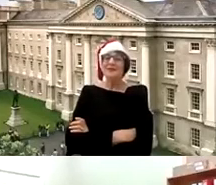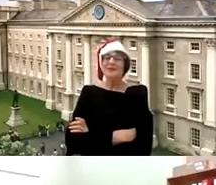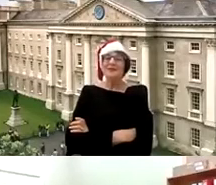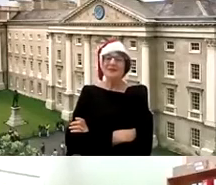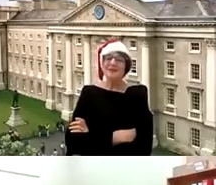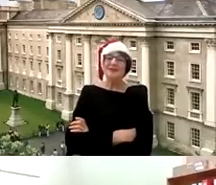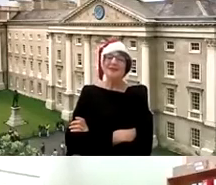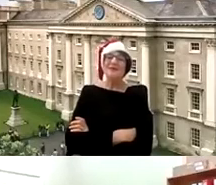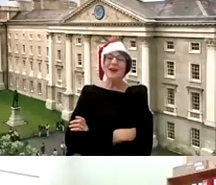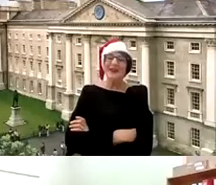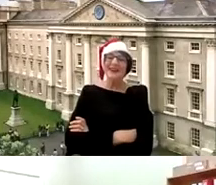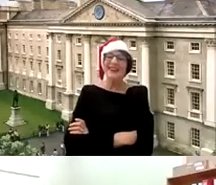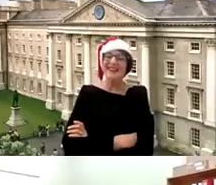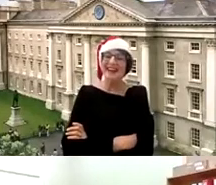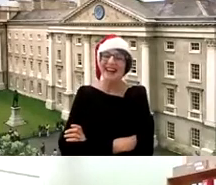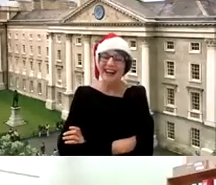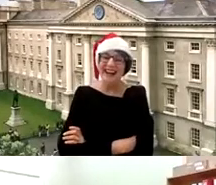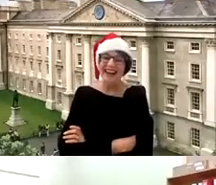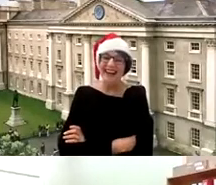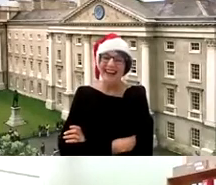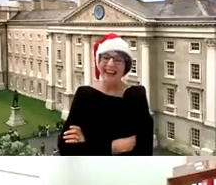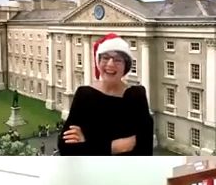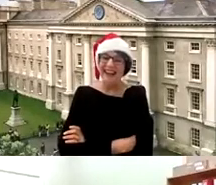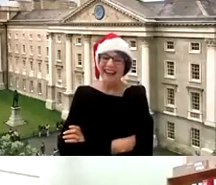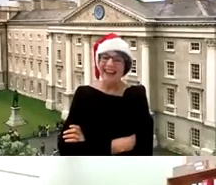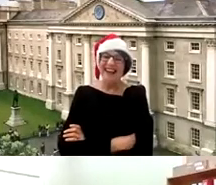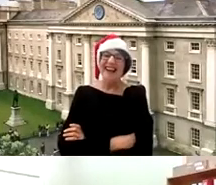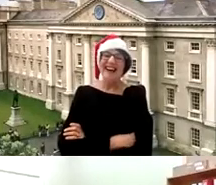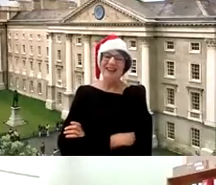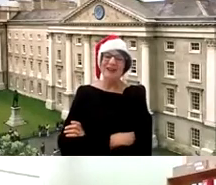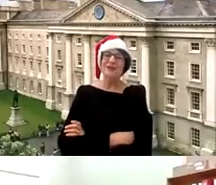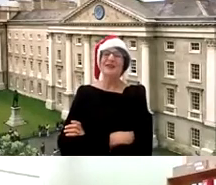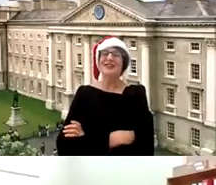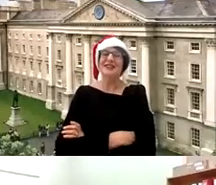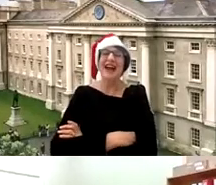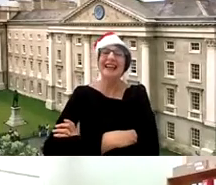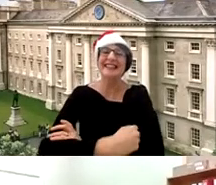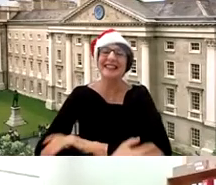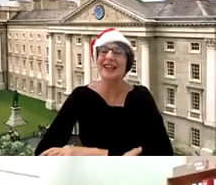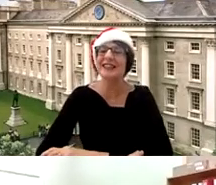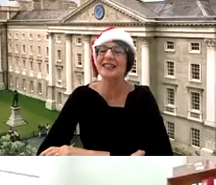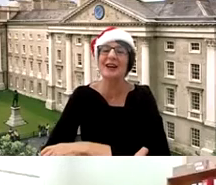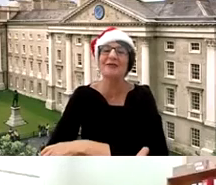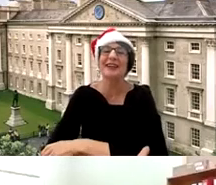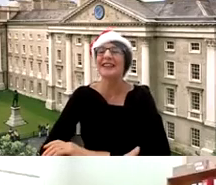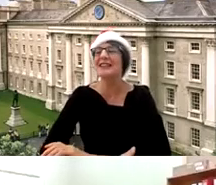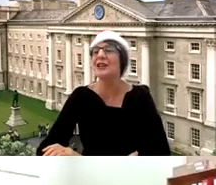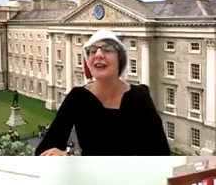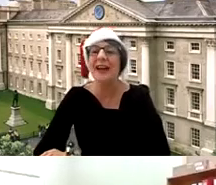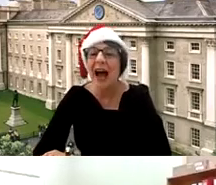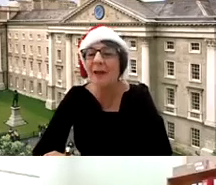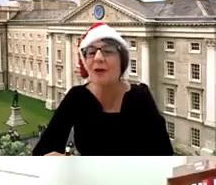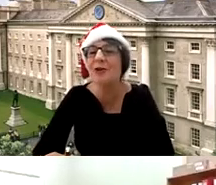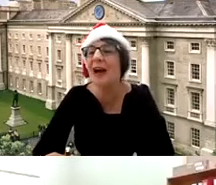singing very good i use recitation oh you do recitation excellent that's lovely that's